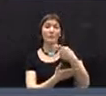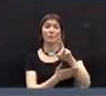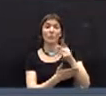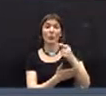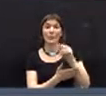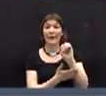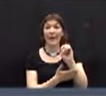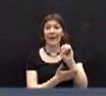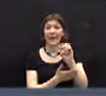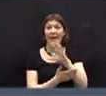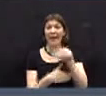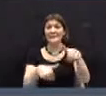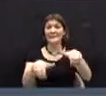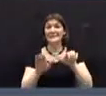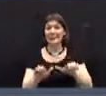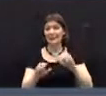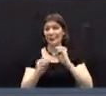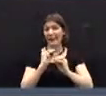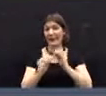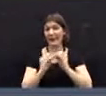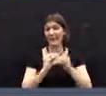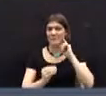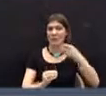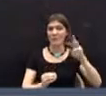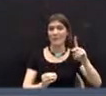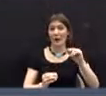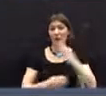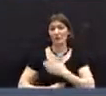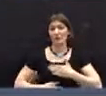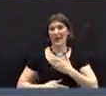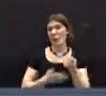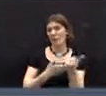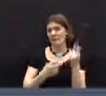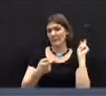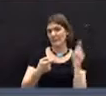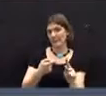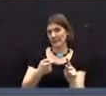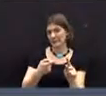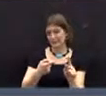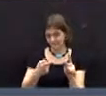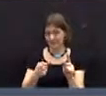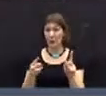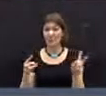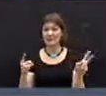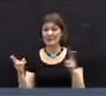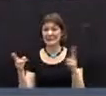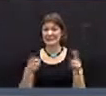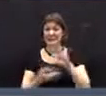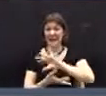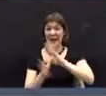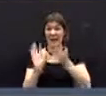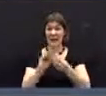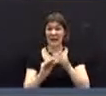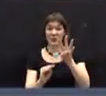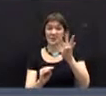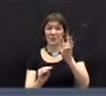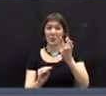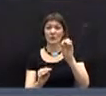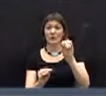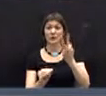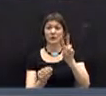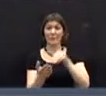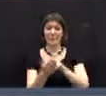and cemetery maintenance from parks and wrecks. Those cuts came in total to $402